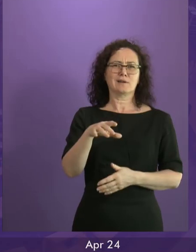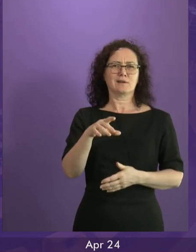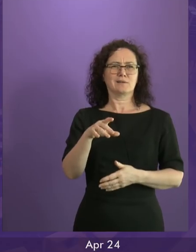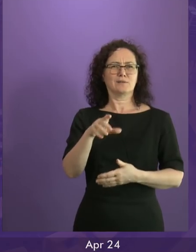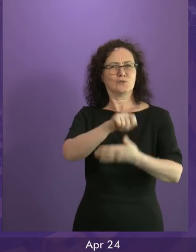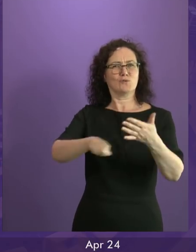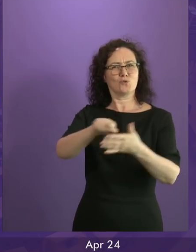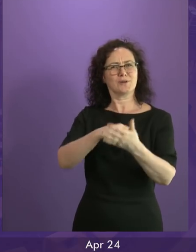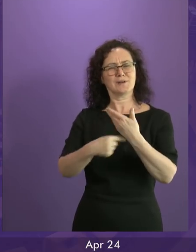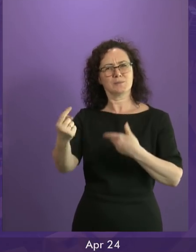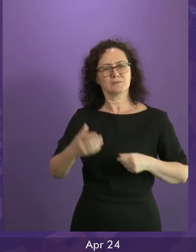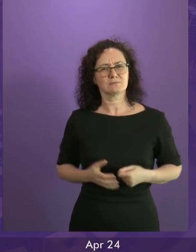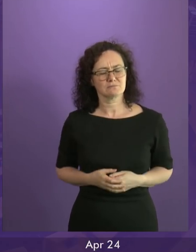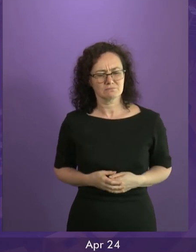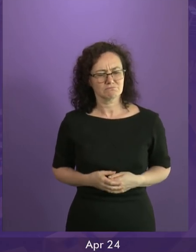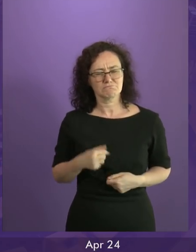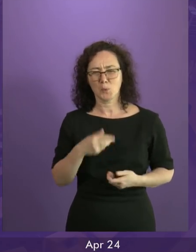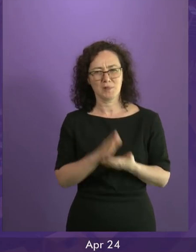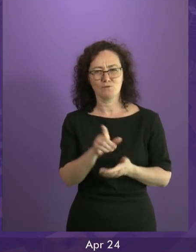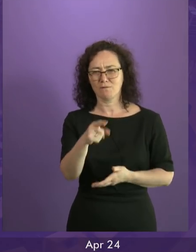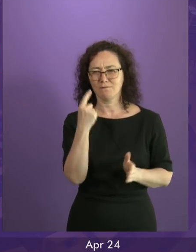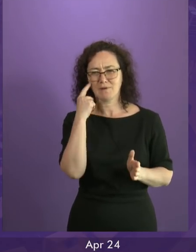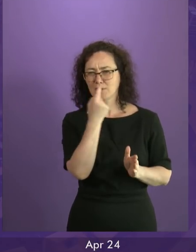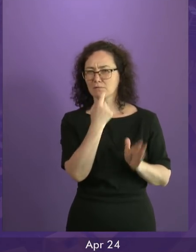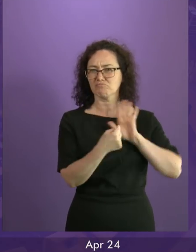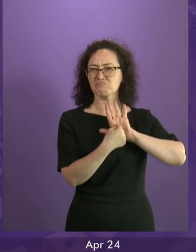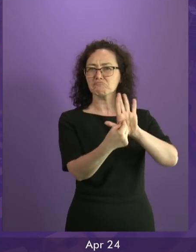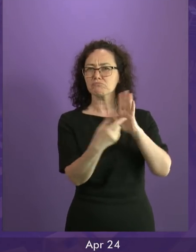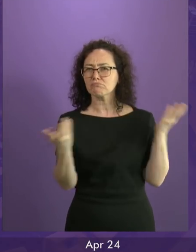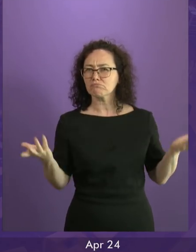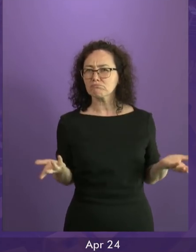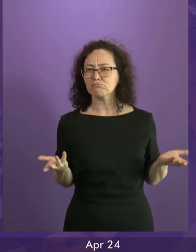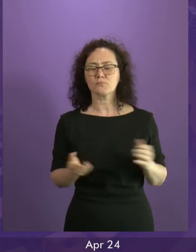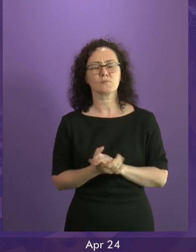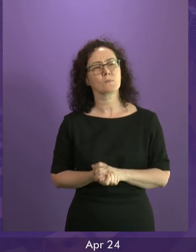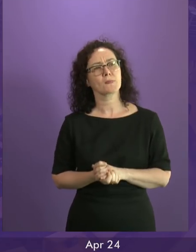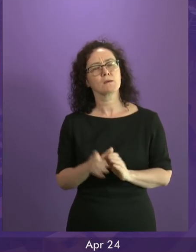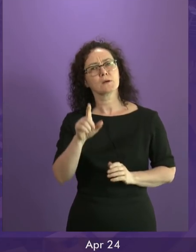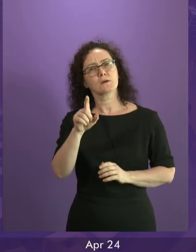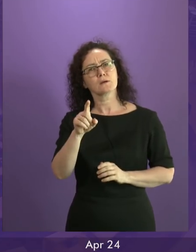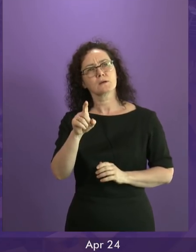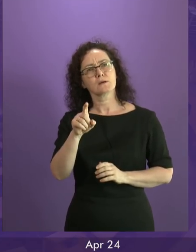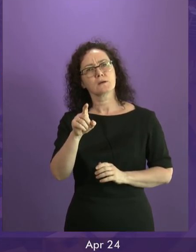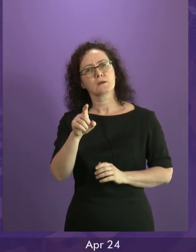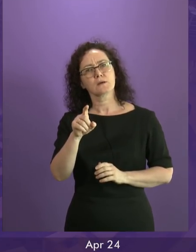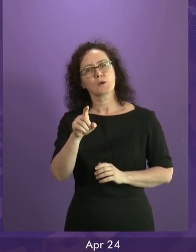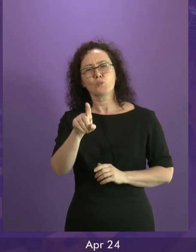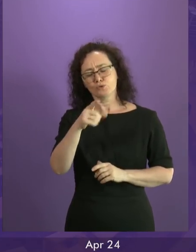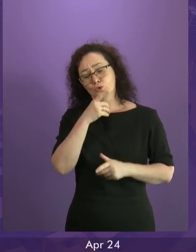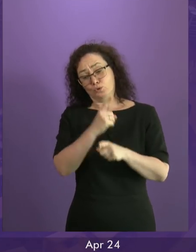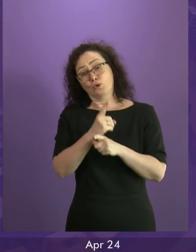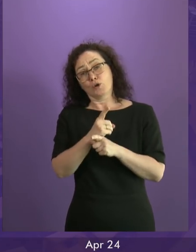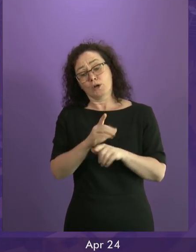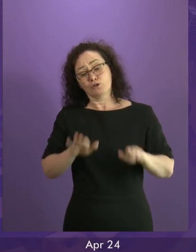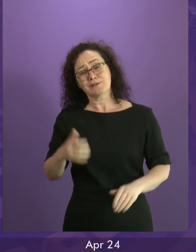evidence for that claim. But he also asked me why I think that's important and he says when children are living in